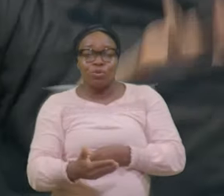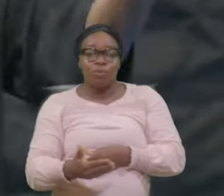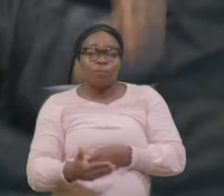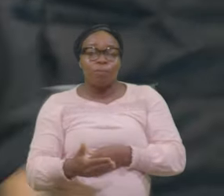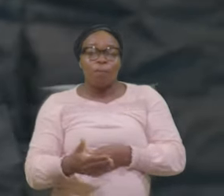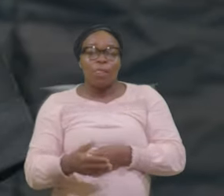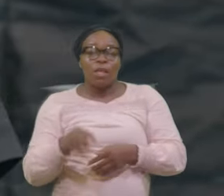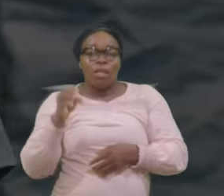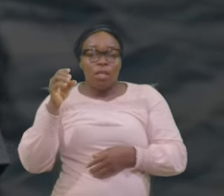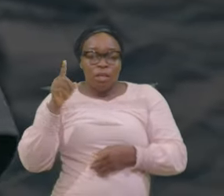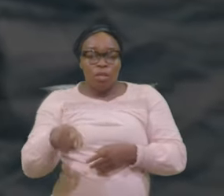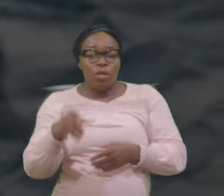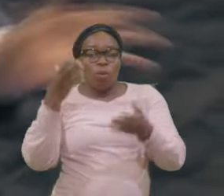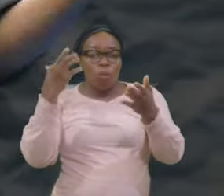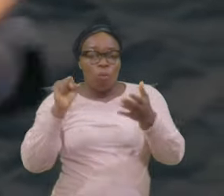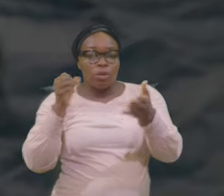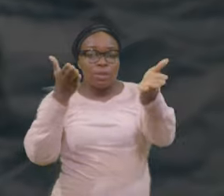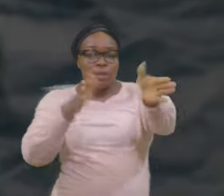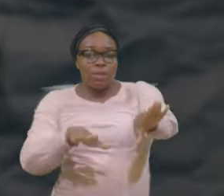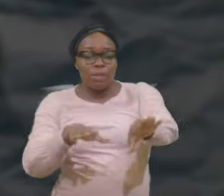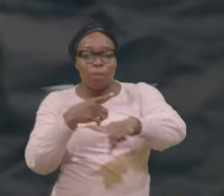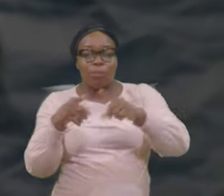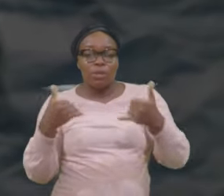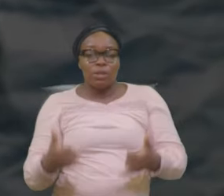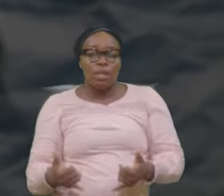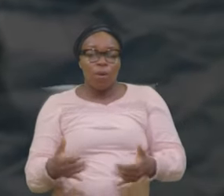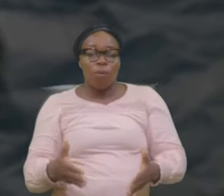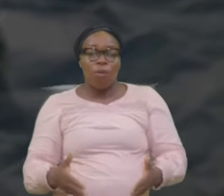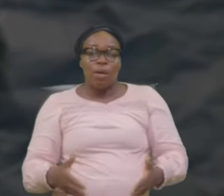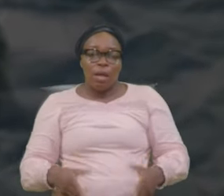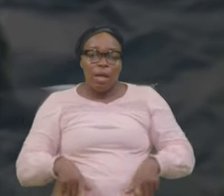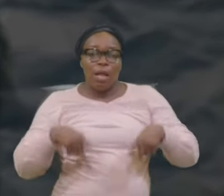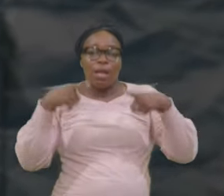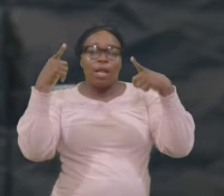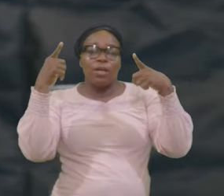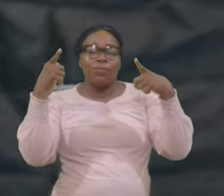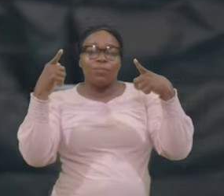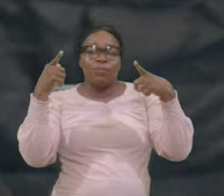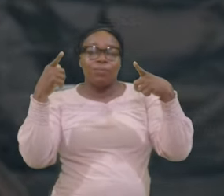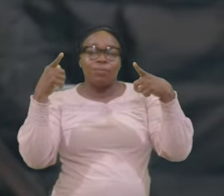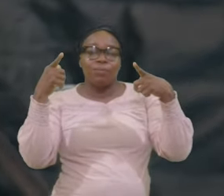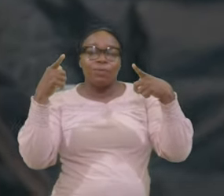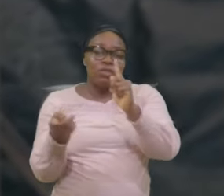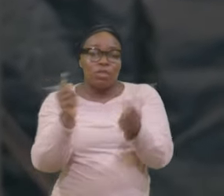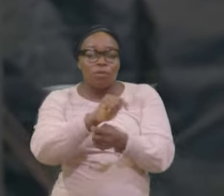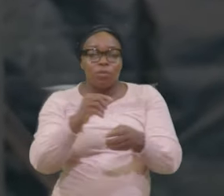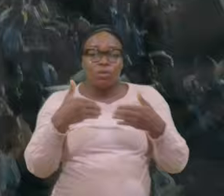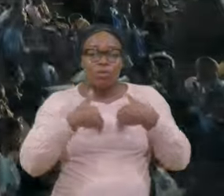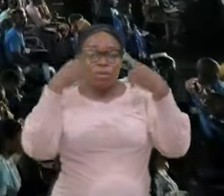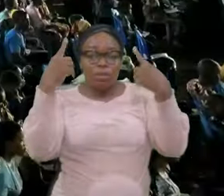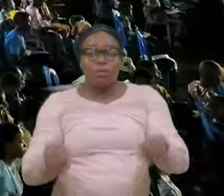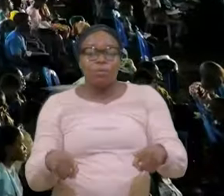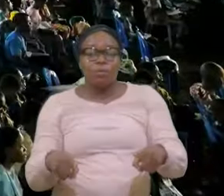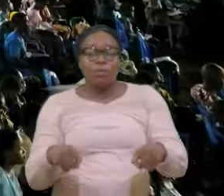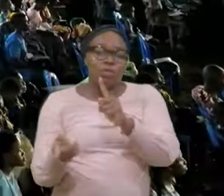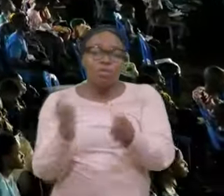now He is Alive Transformation Has taken place Transformation Will take place In your life